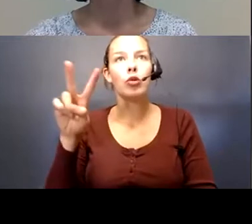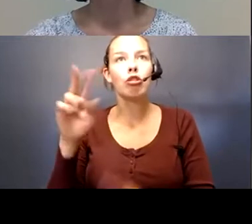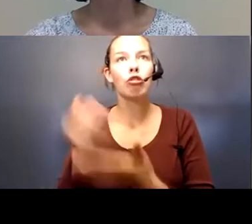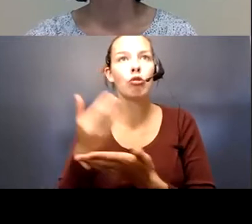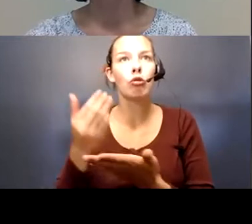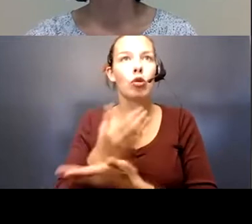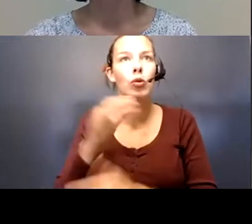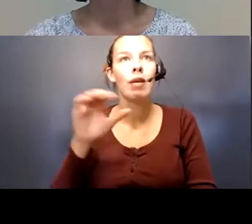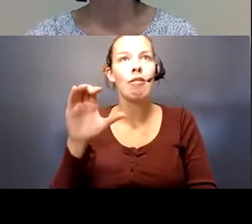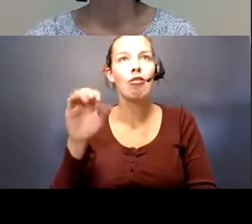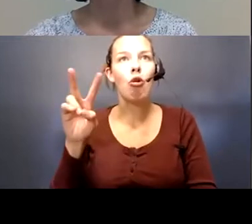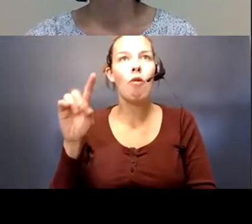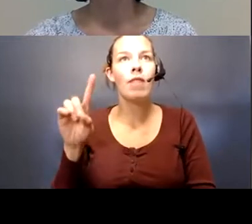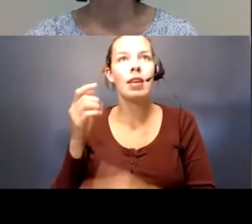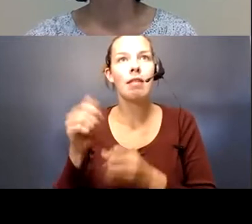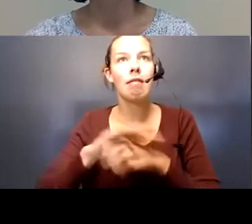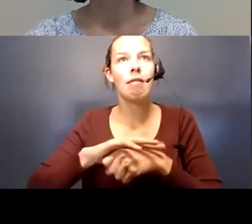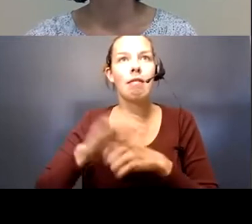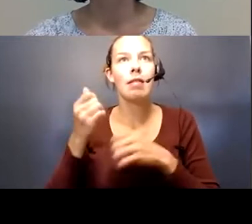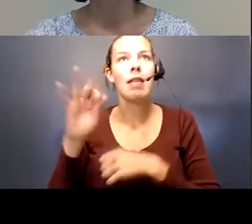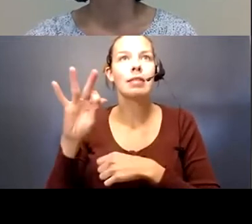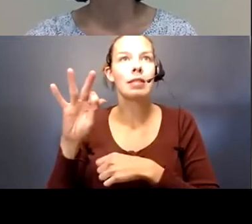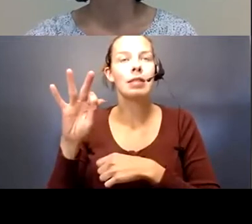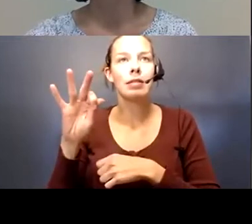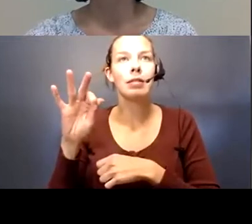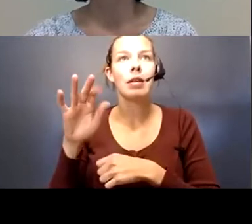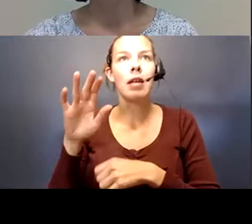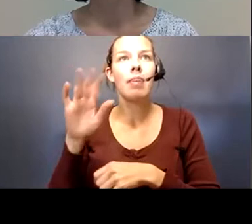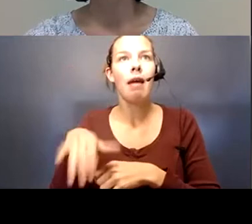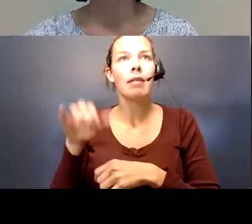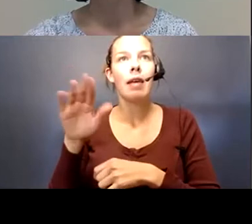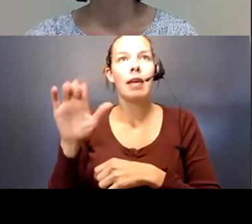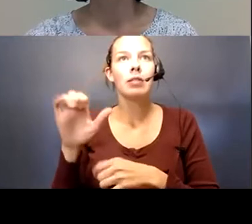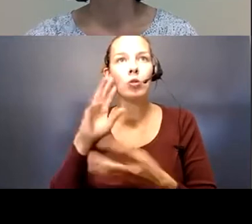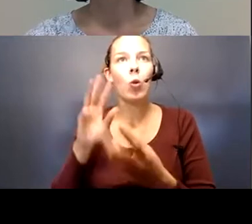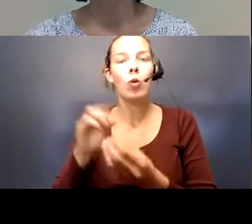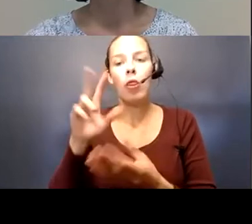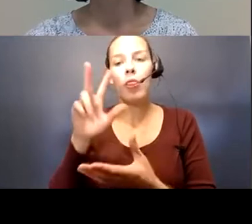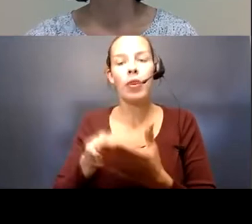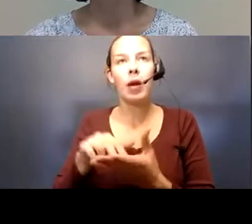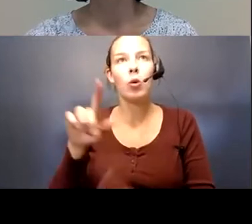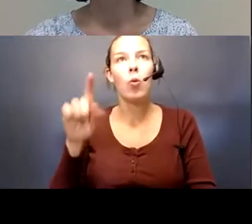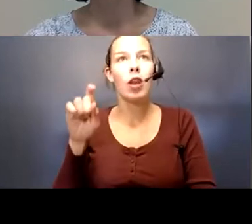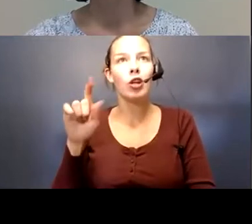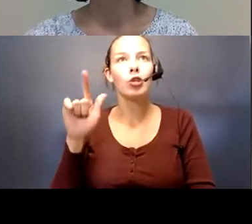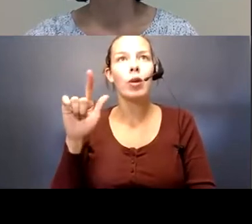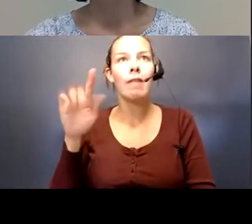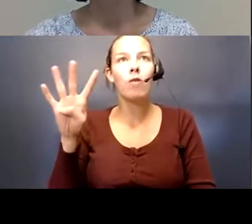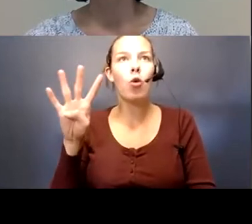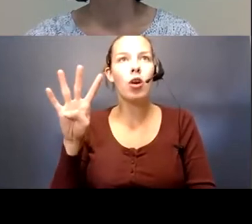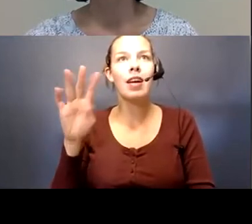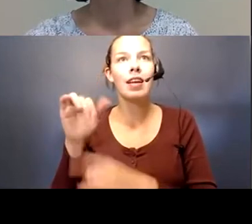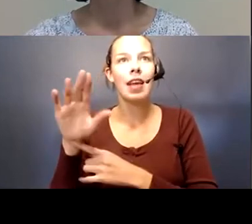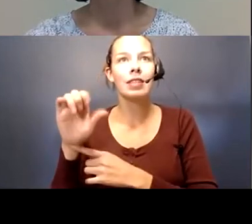COVID-19 cases, which brings our total now to 3,124 cases in Rock